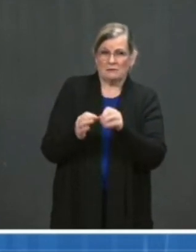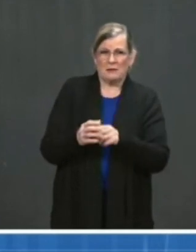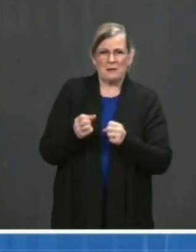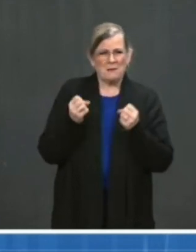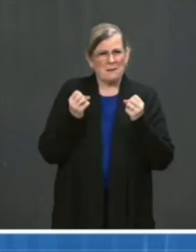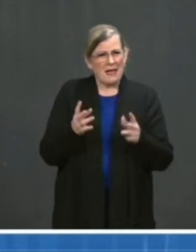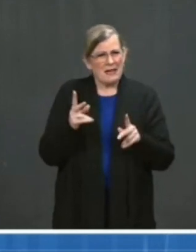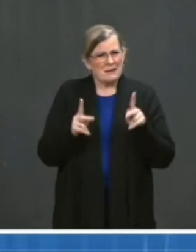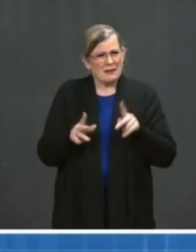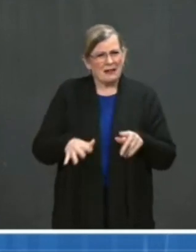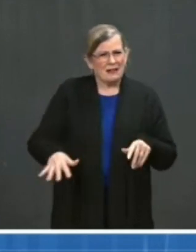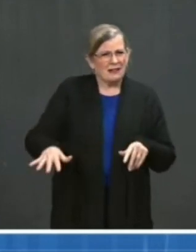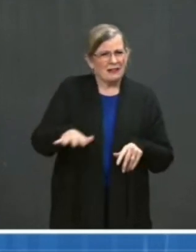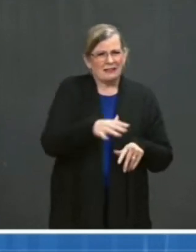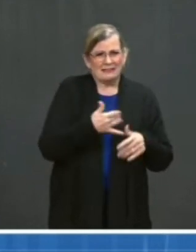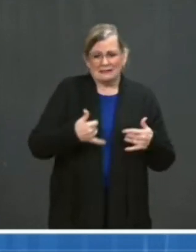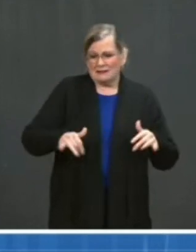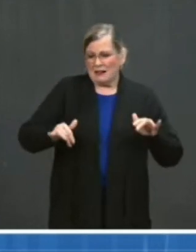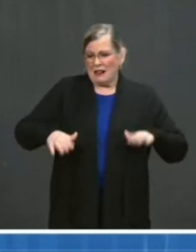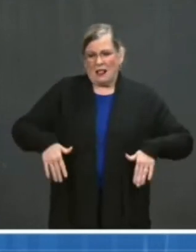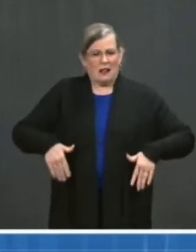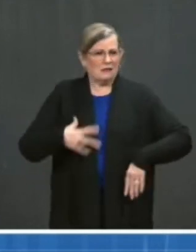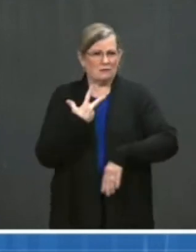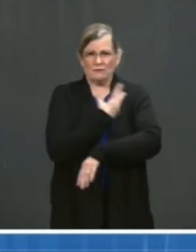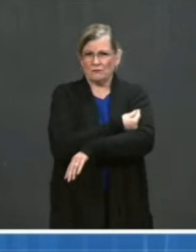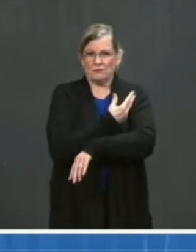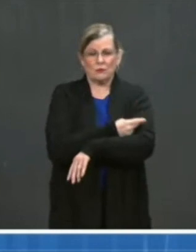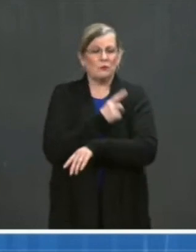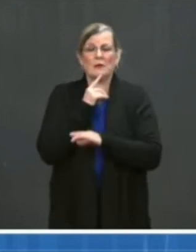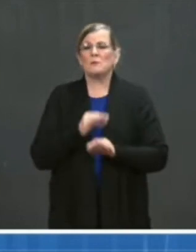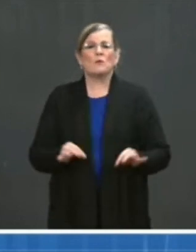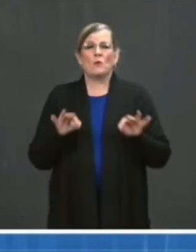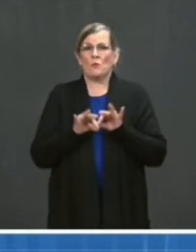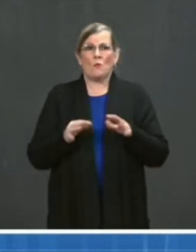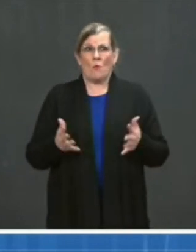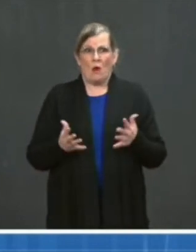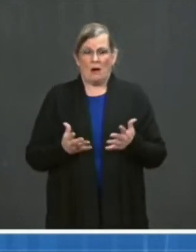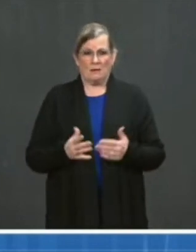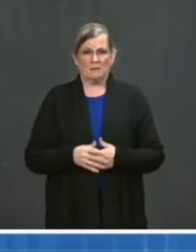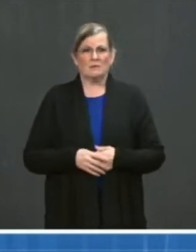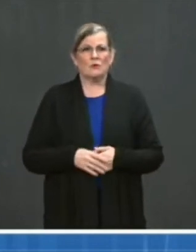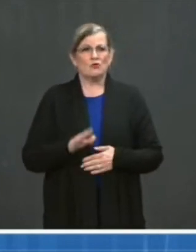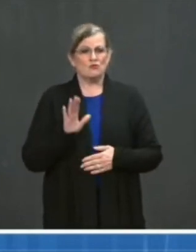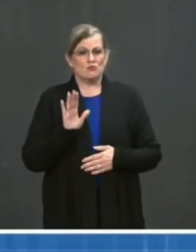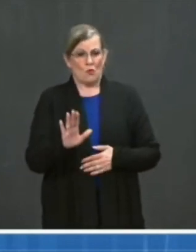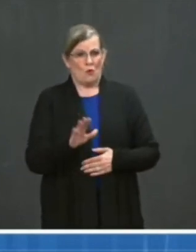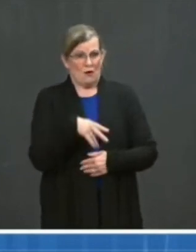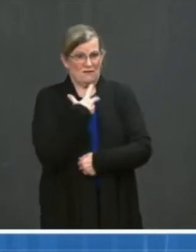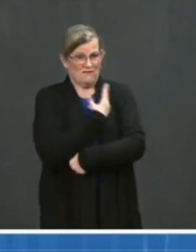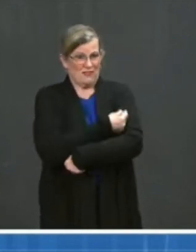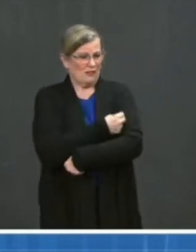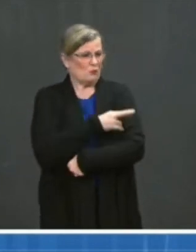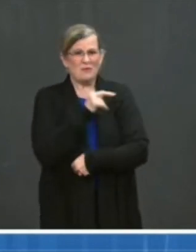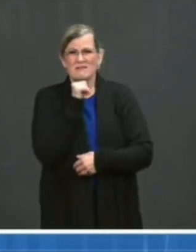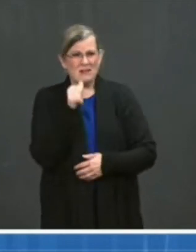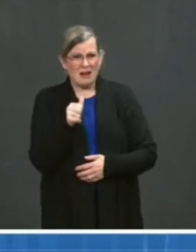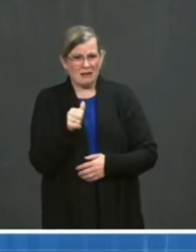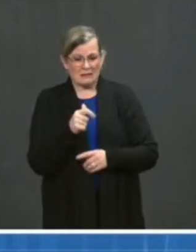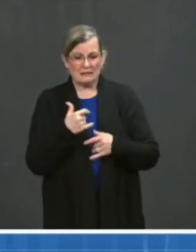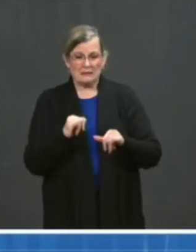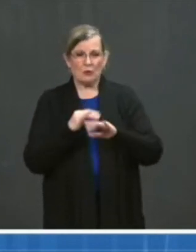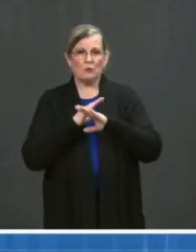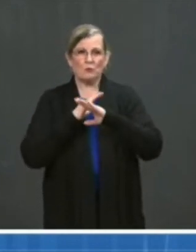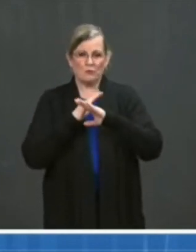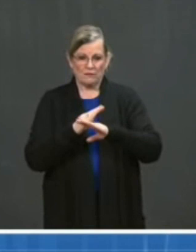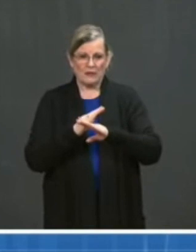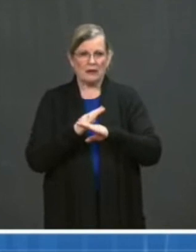is important that everyone, regardless of vaccination status, continue to take prevention measures in public and adhere to our